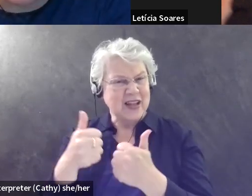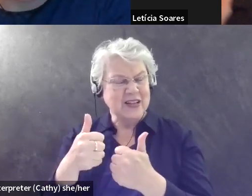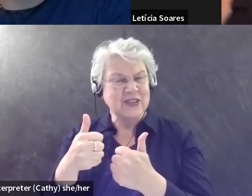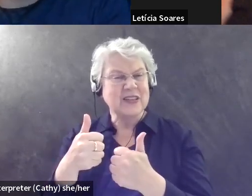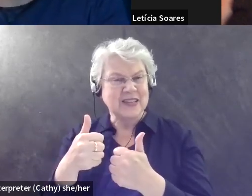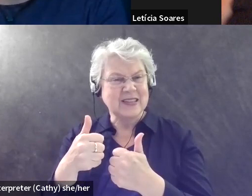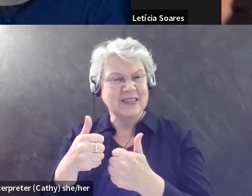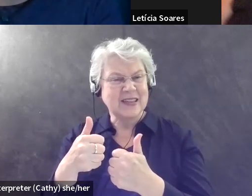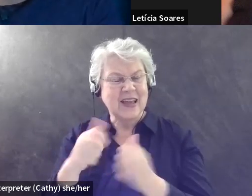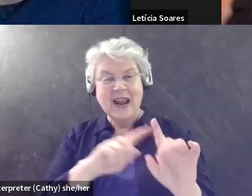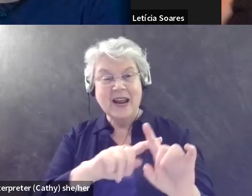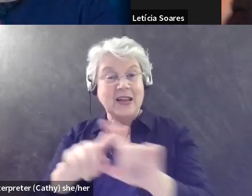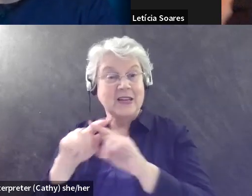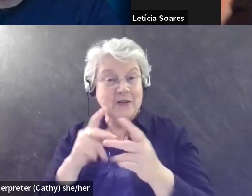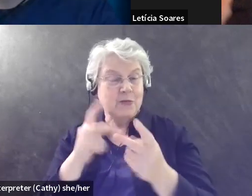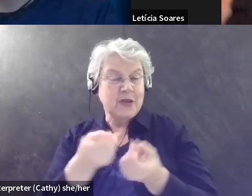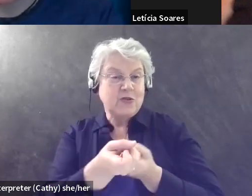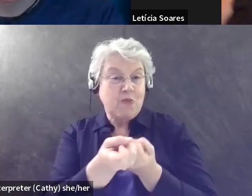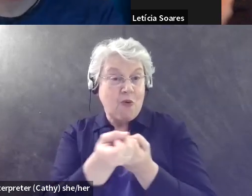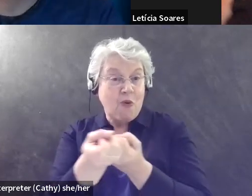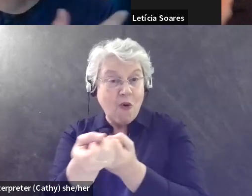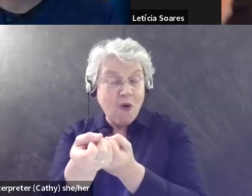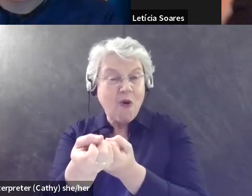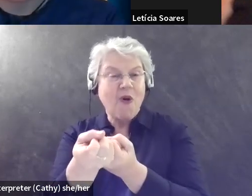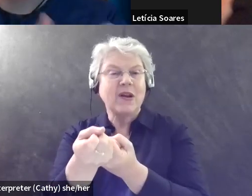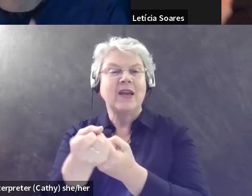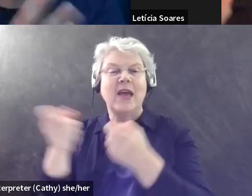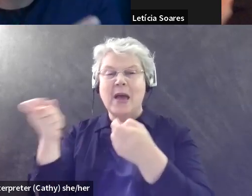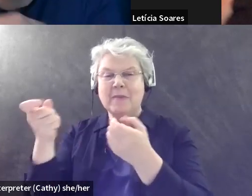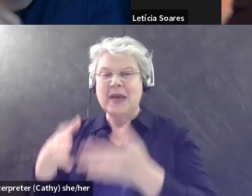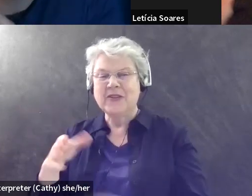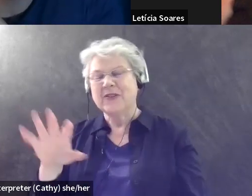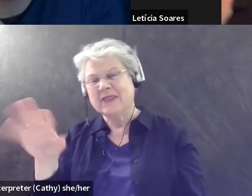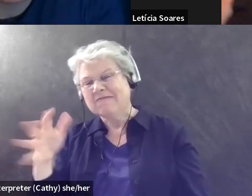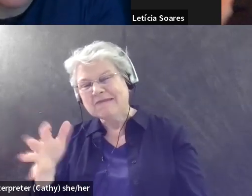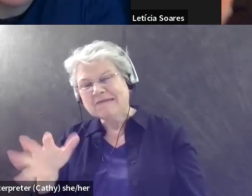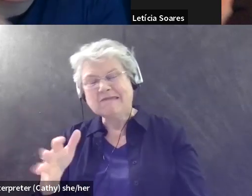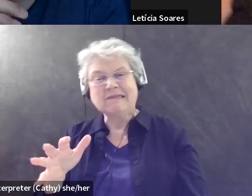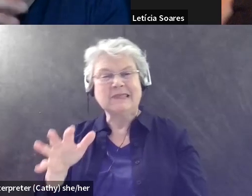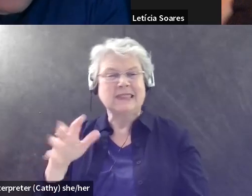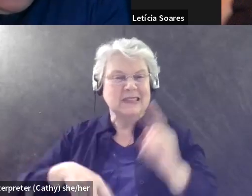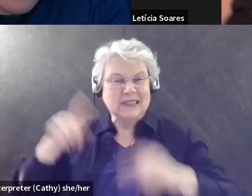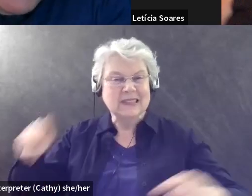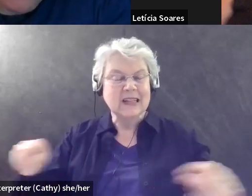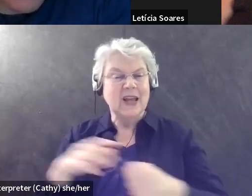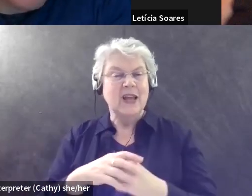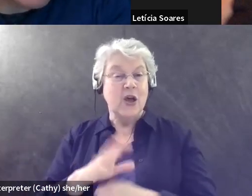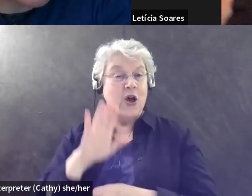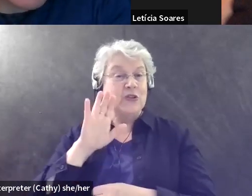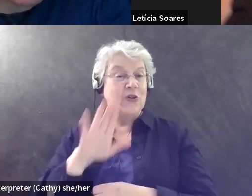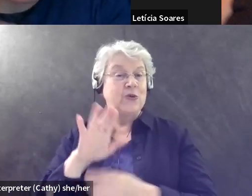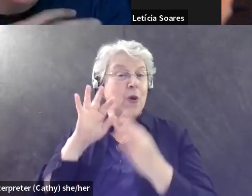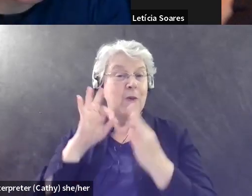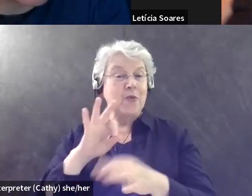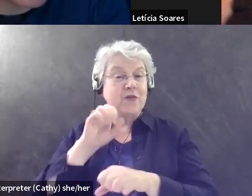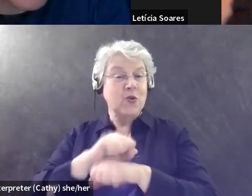some workplaces are really supportive and managers and colleagues and some maybe are not. So what, what's your ideal, what would your ideal workplace